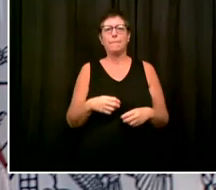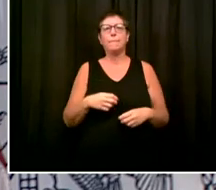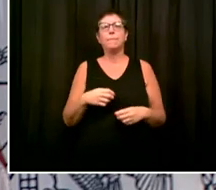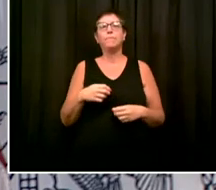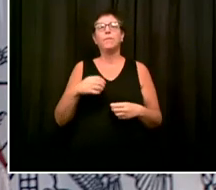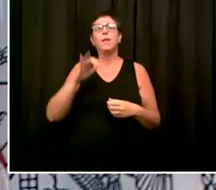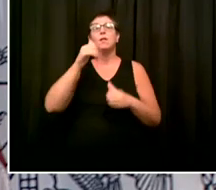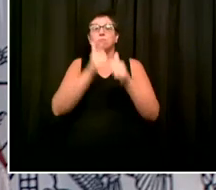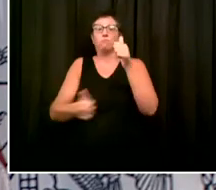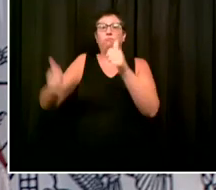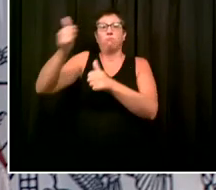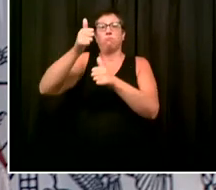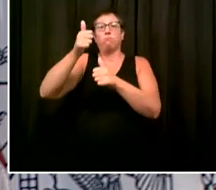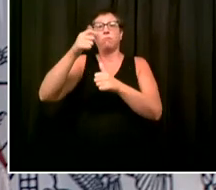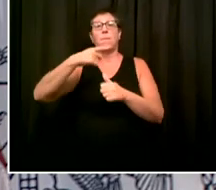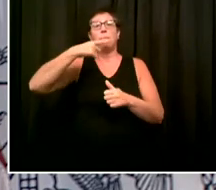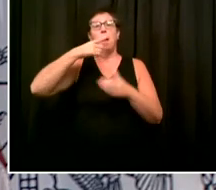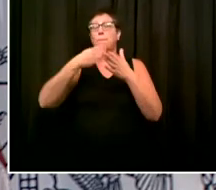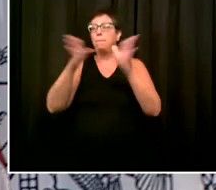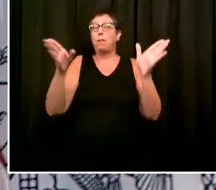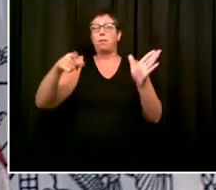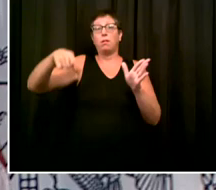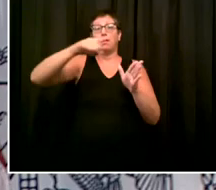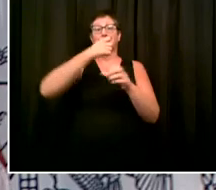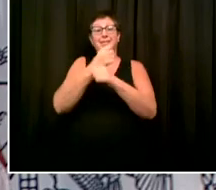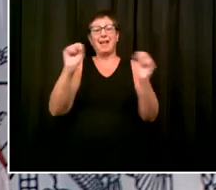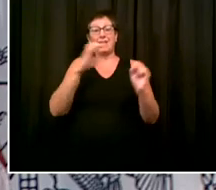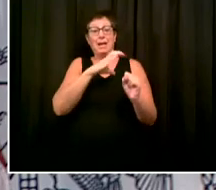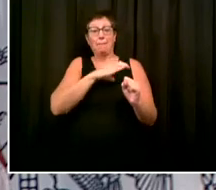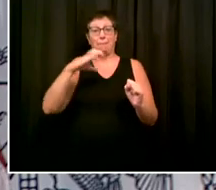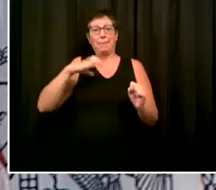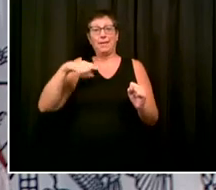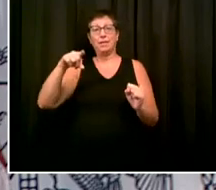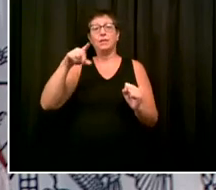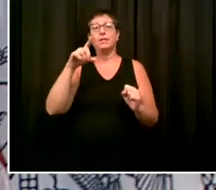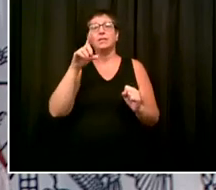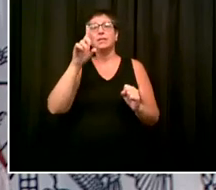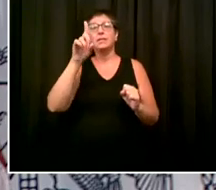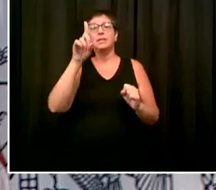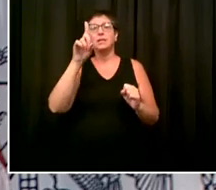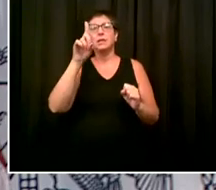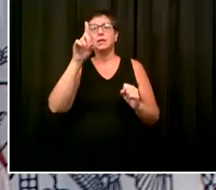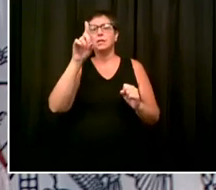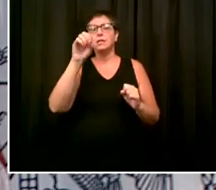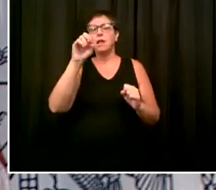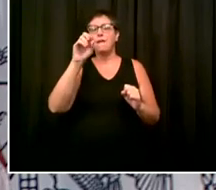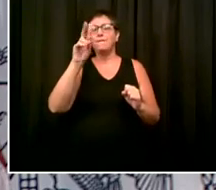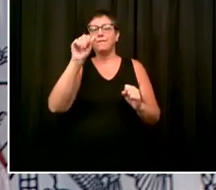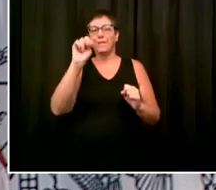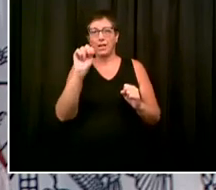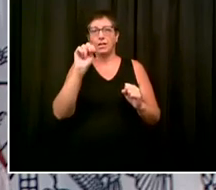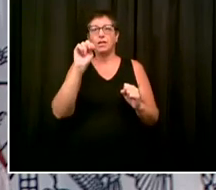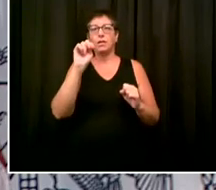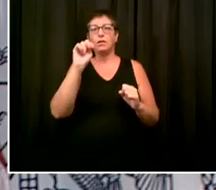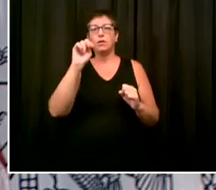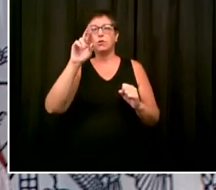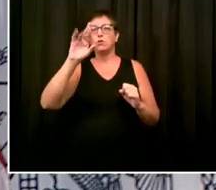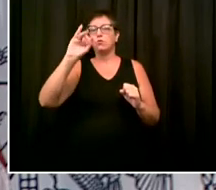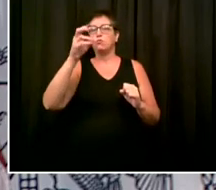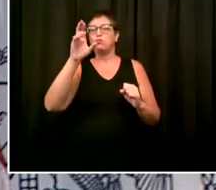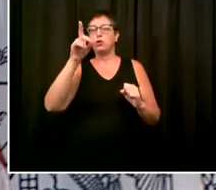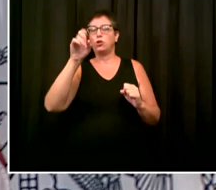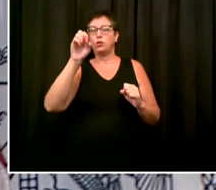the council, Donovan Richards, has taken the lead on this. And clearly the